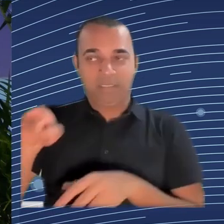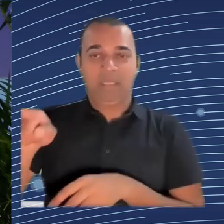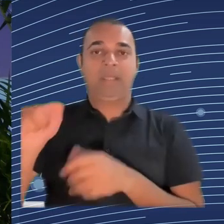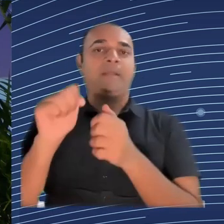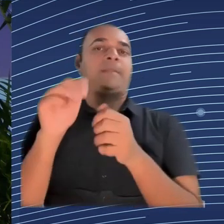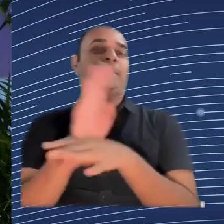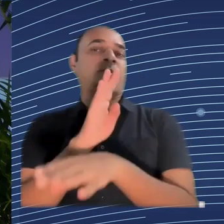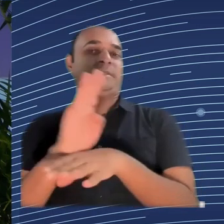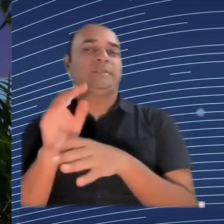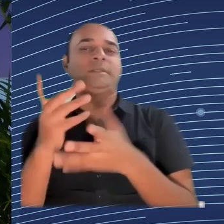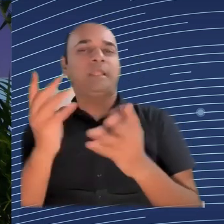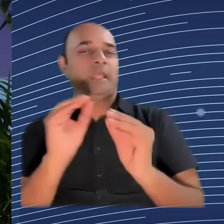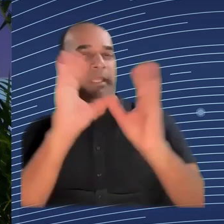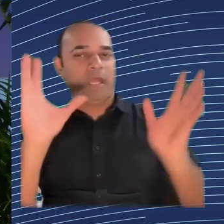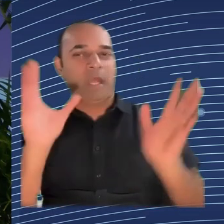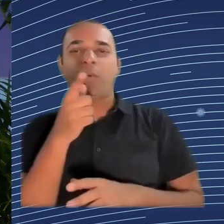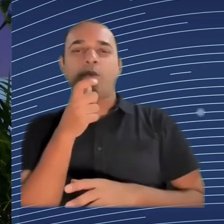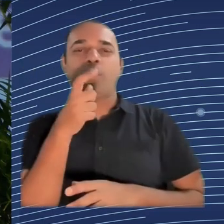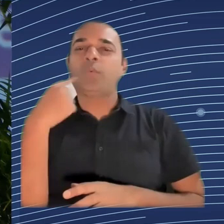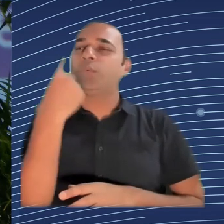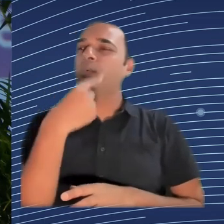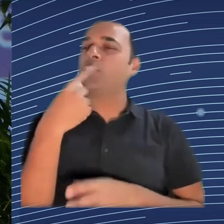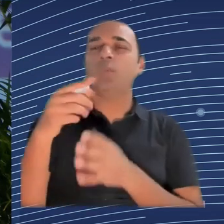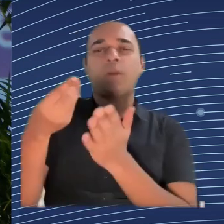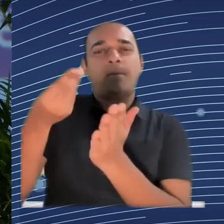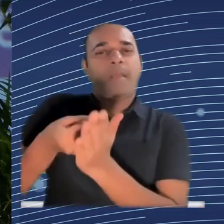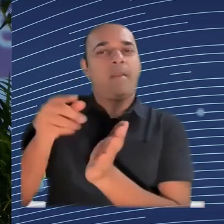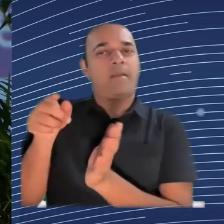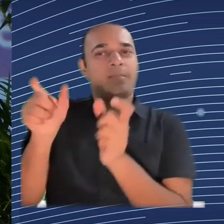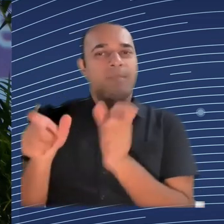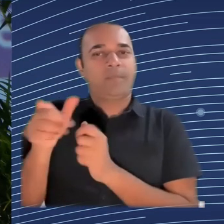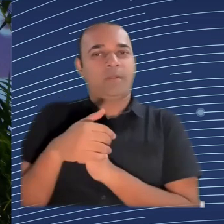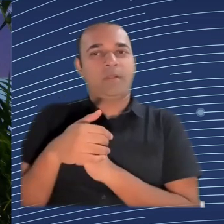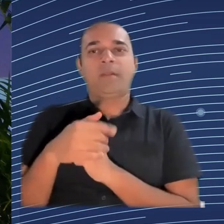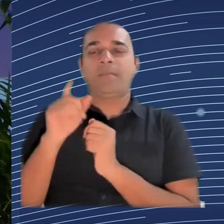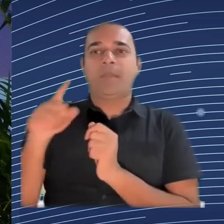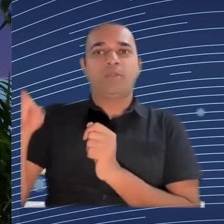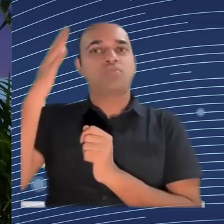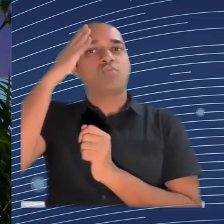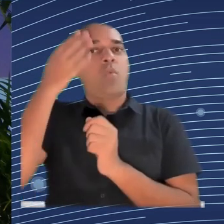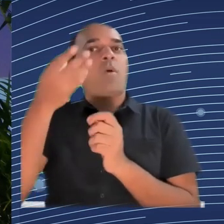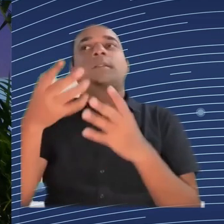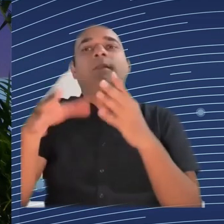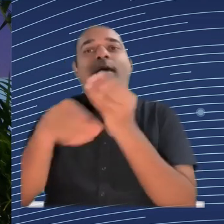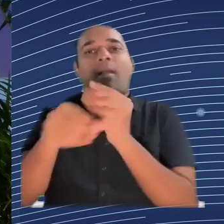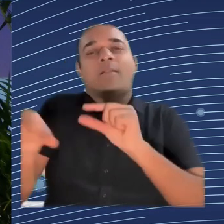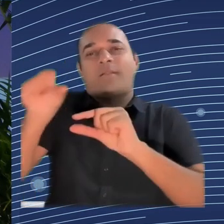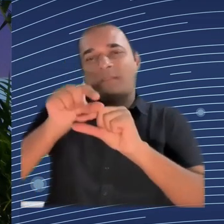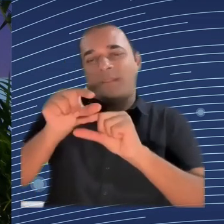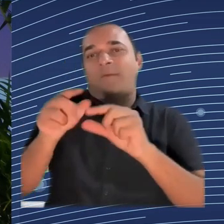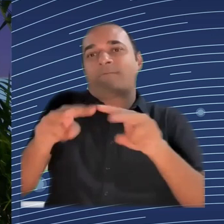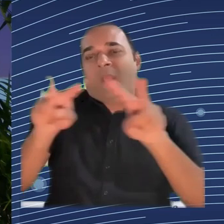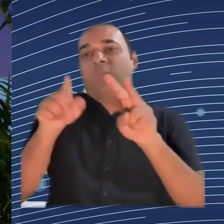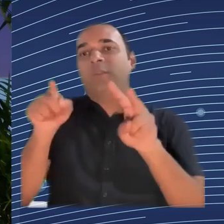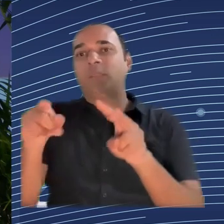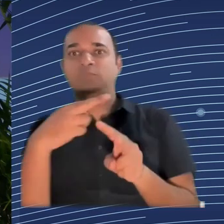here we understand employers, and if the risks are bared by the workers, then of course, there is an obligation, and this is an obligation for a